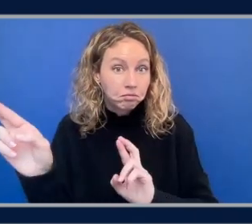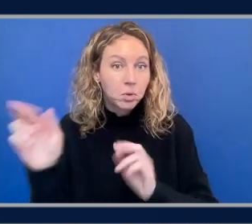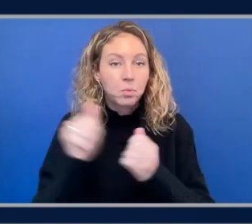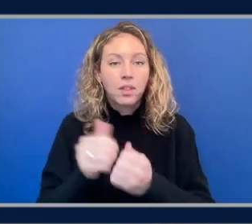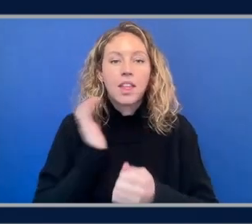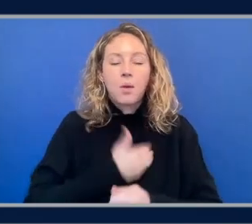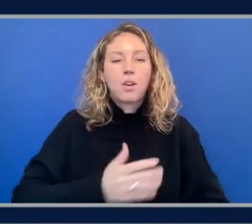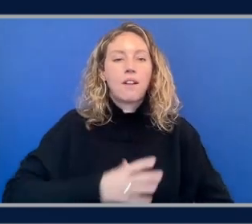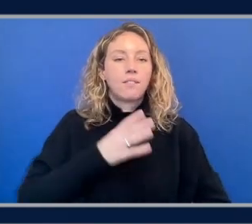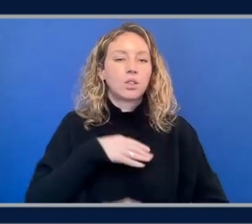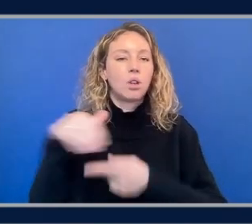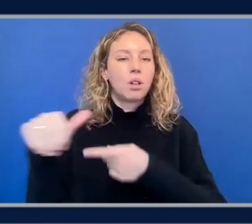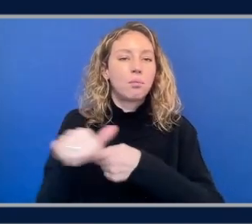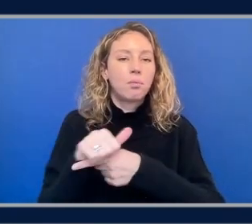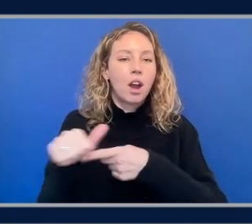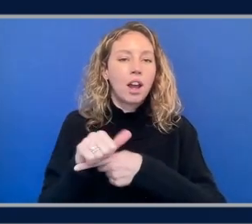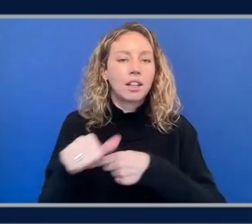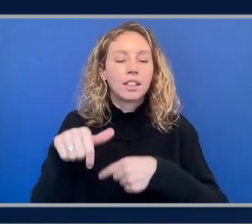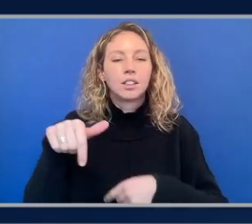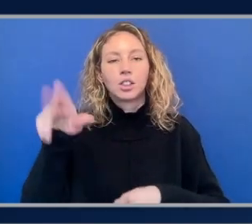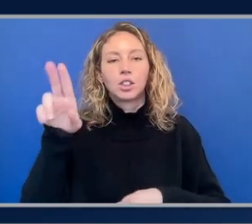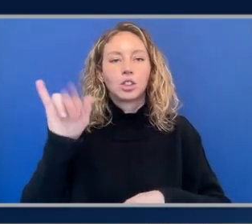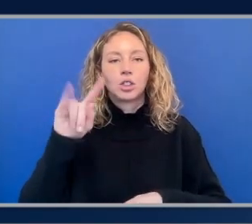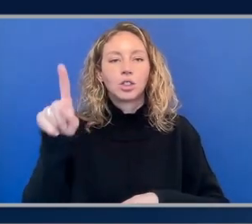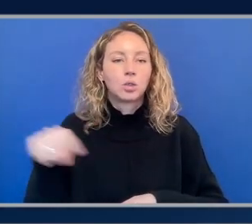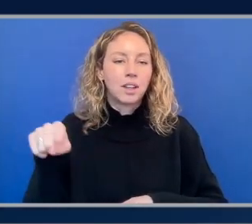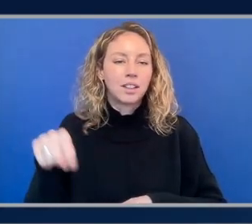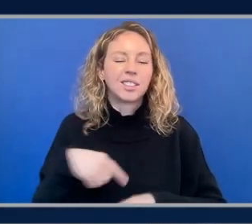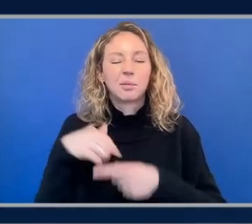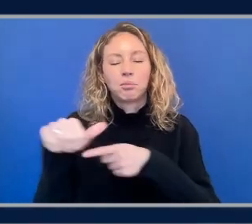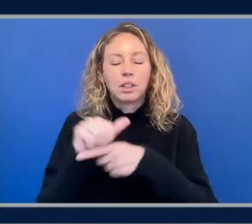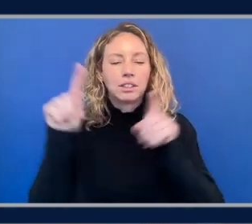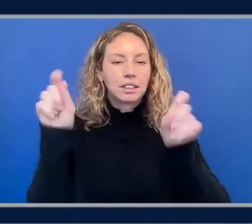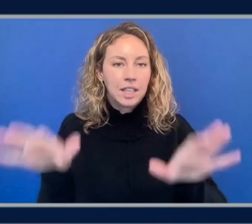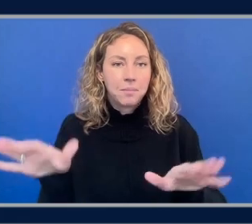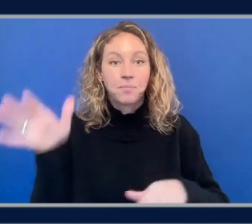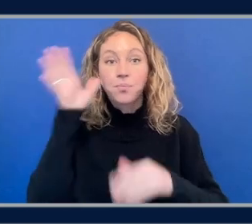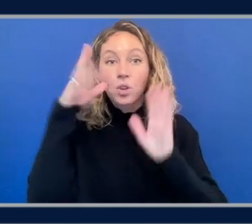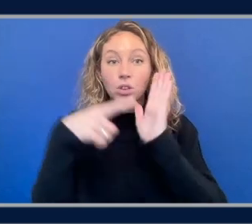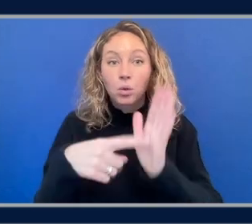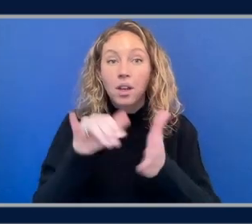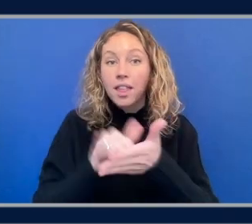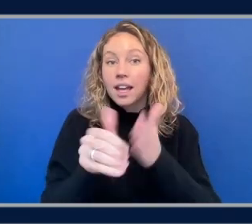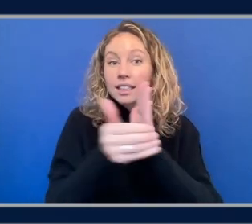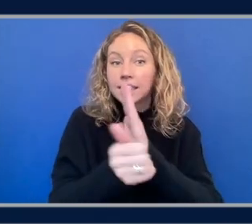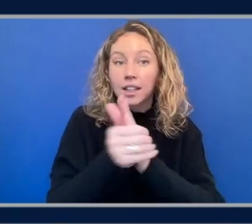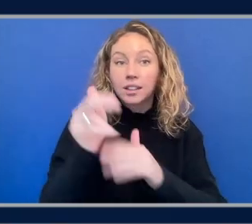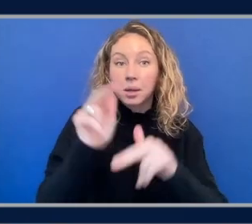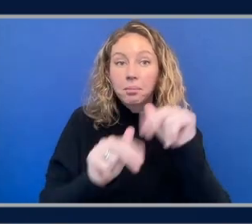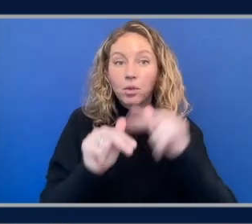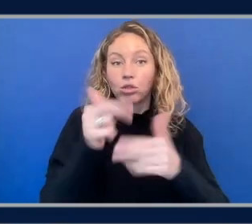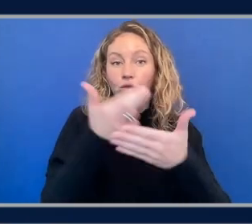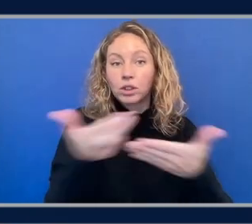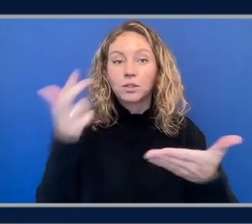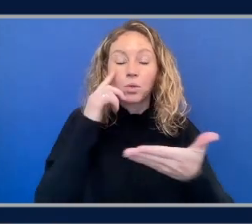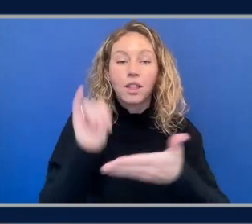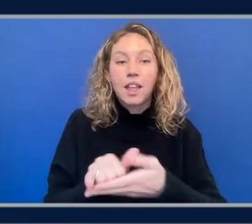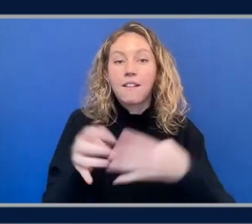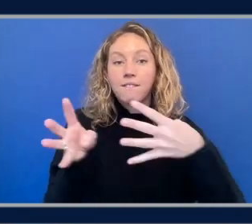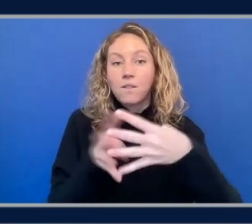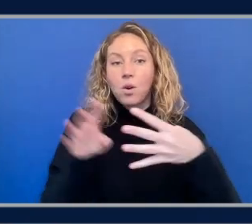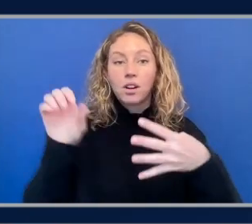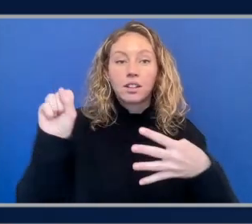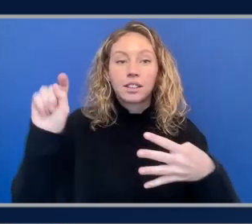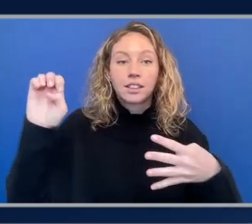practice quiz or practice exam. Absolutely. So should we take a look at the skill builder resources for the four-step plan? No. No. Available?